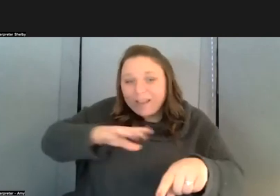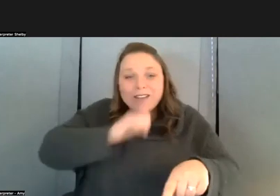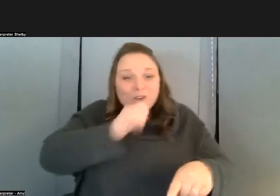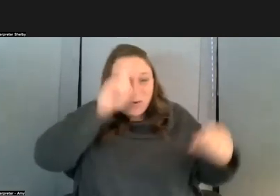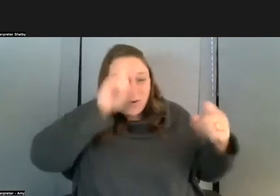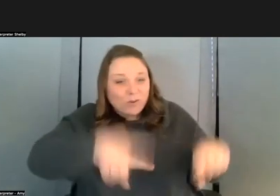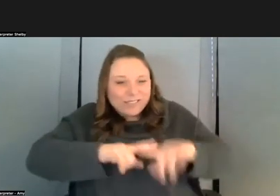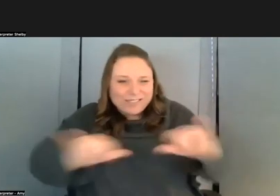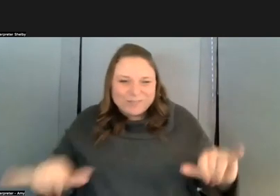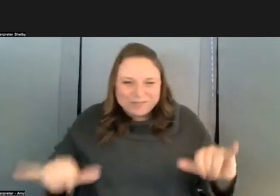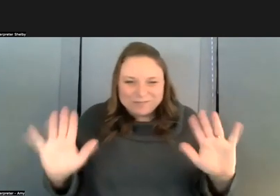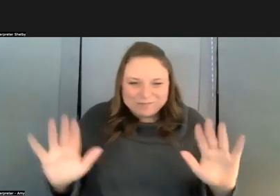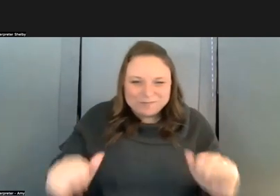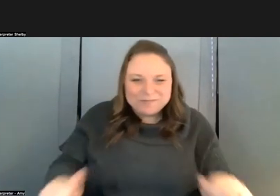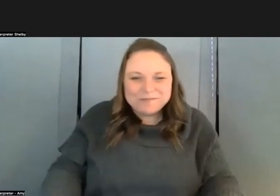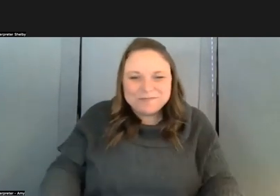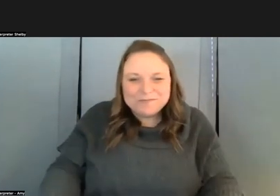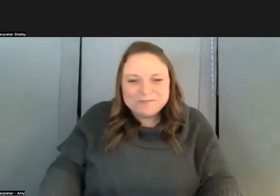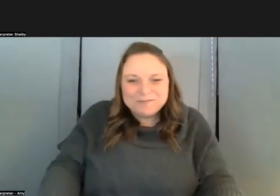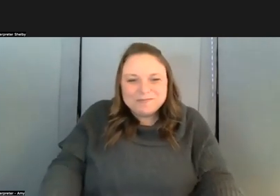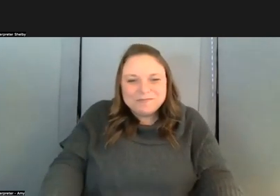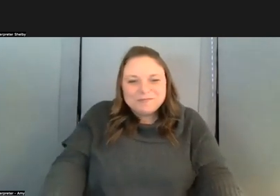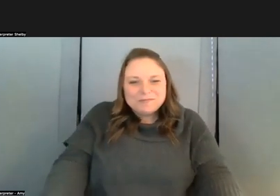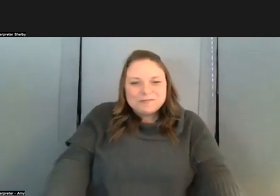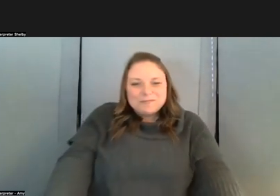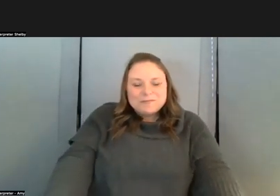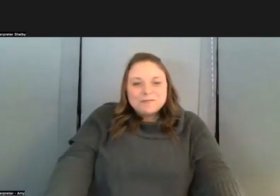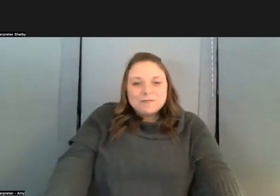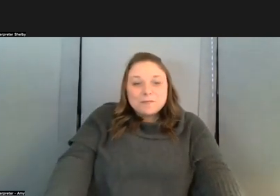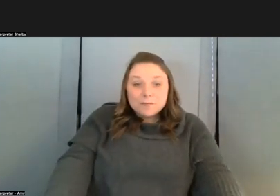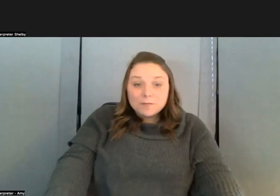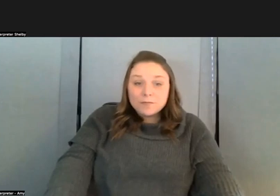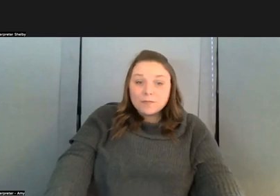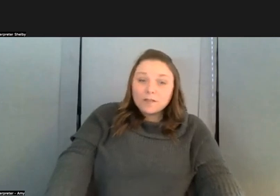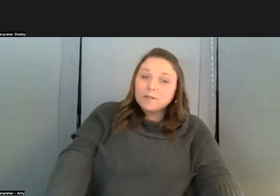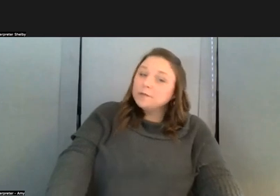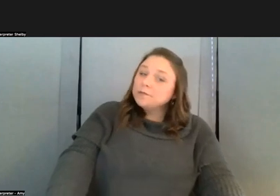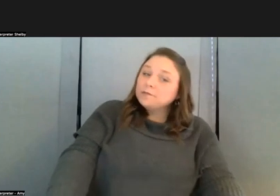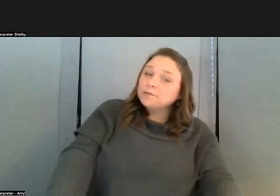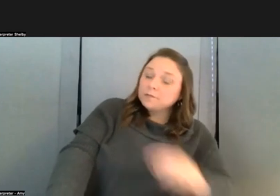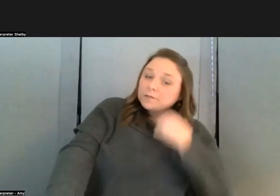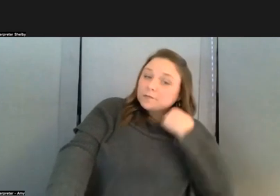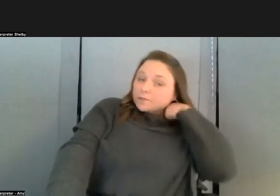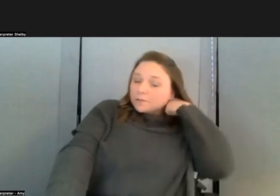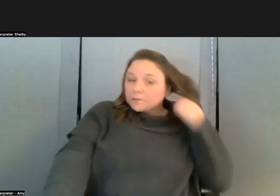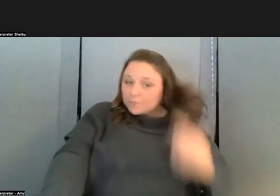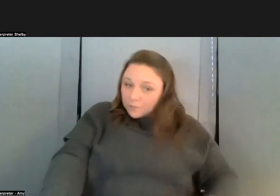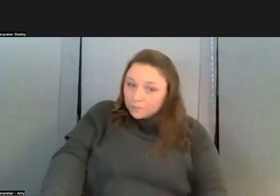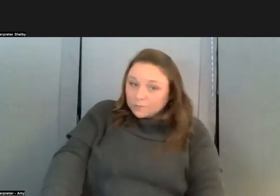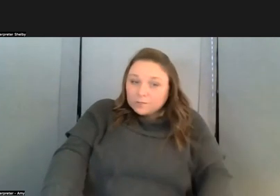um and in in other writing the way i address that